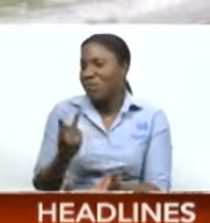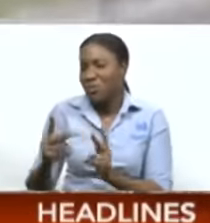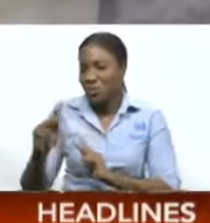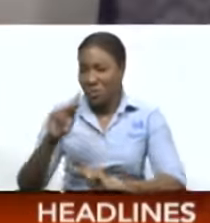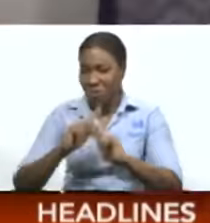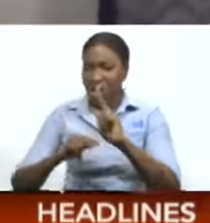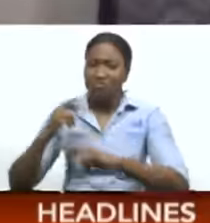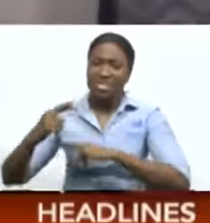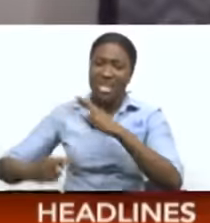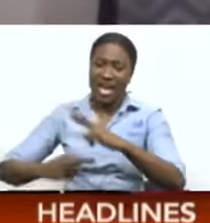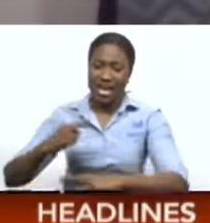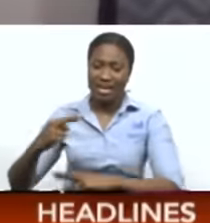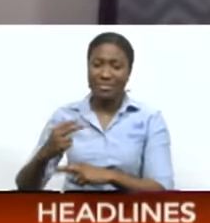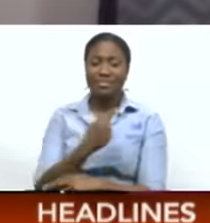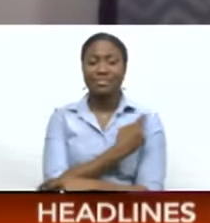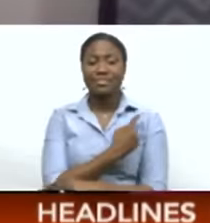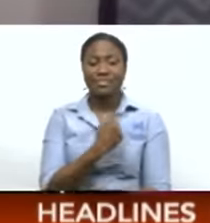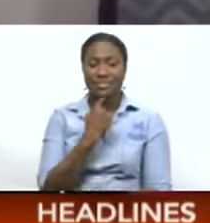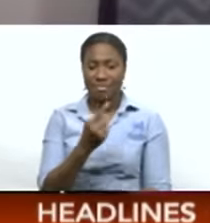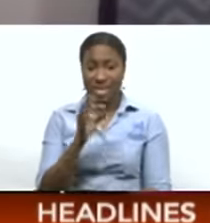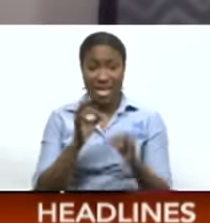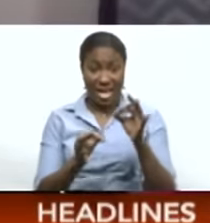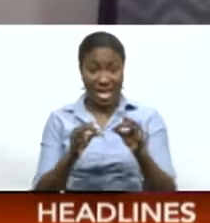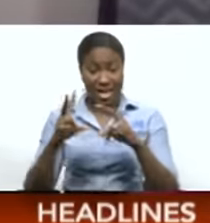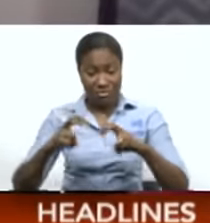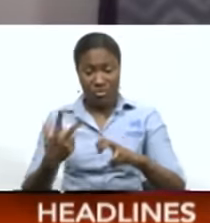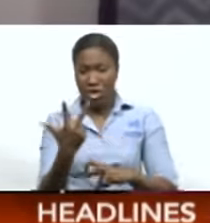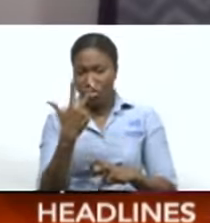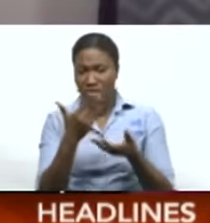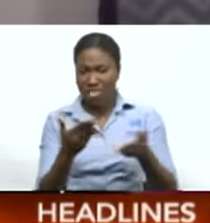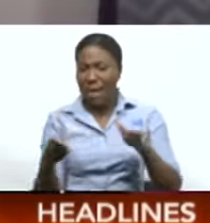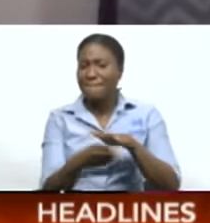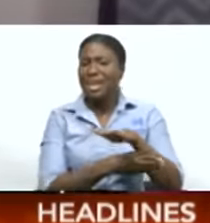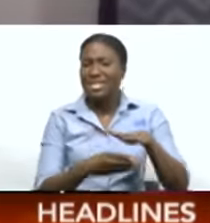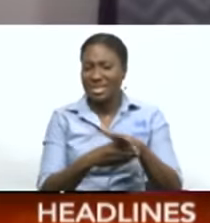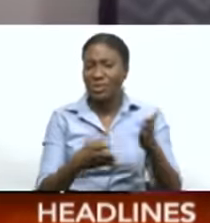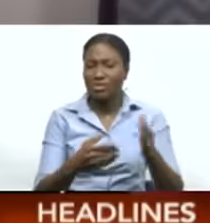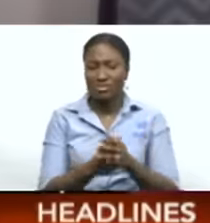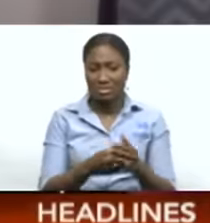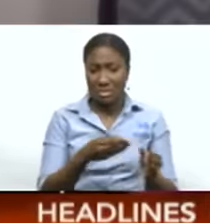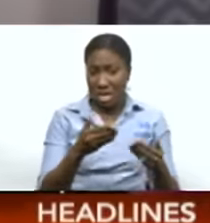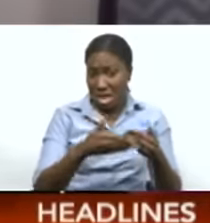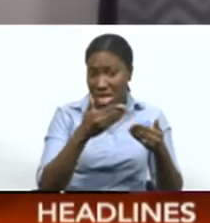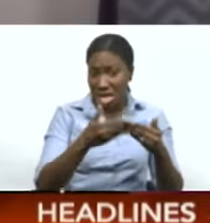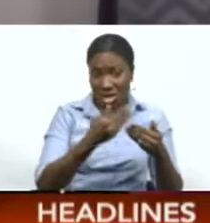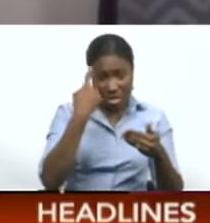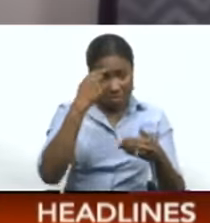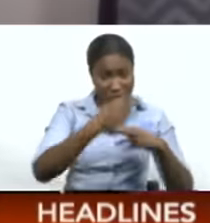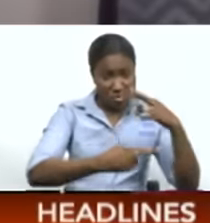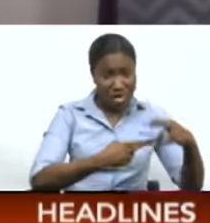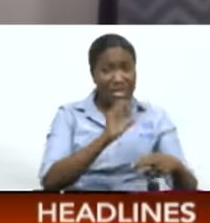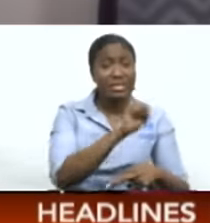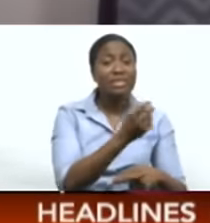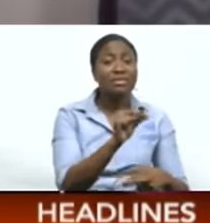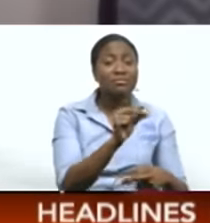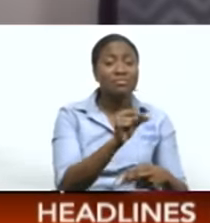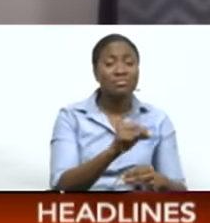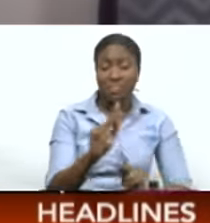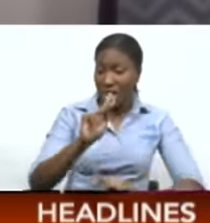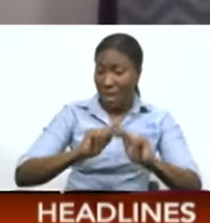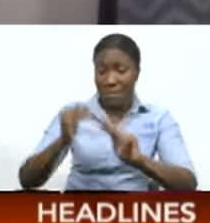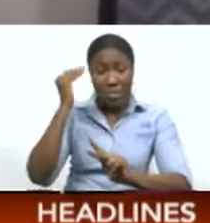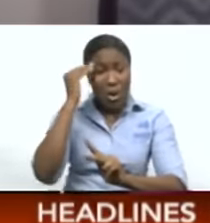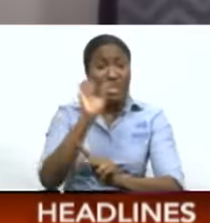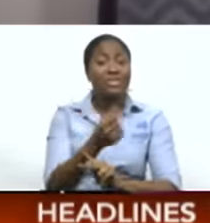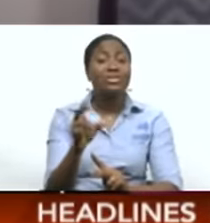recycling. If we look at three basic things, the accessibility and convenience, awareness and education, and